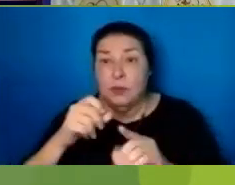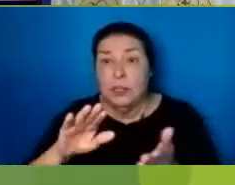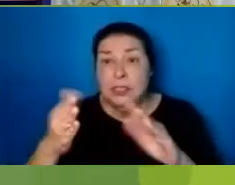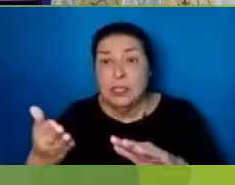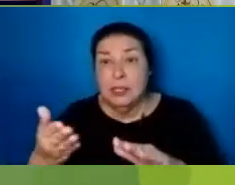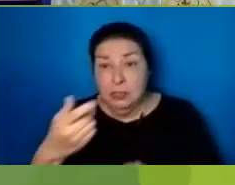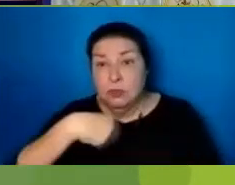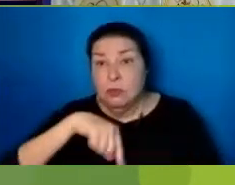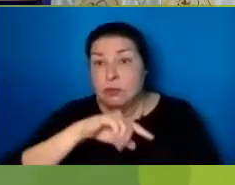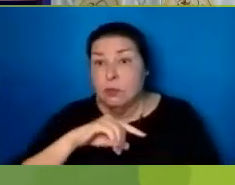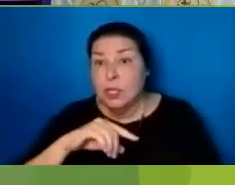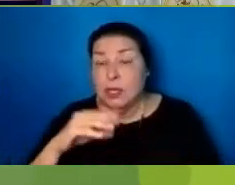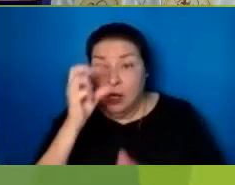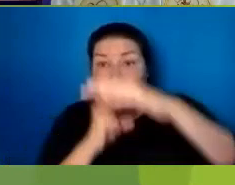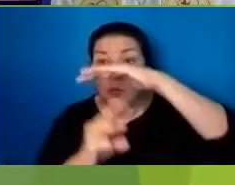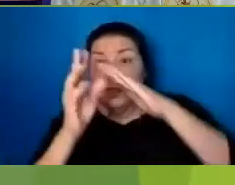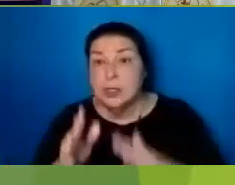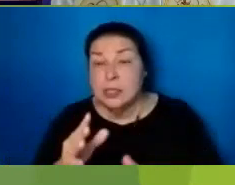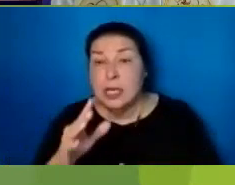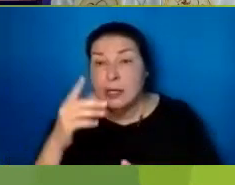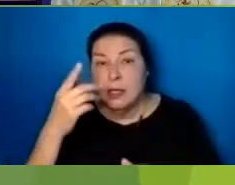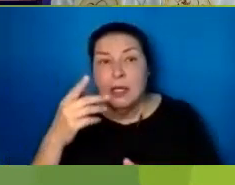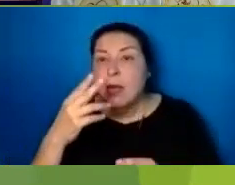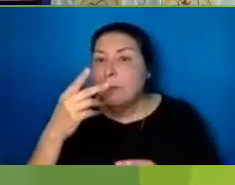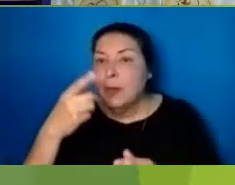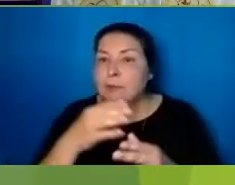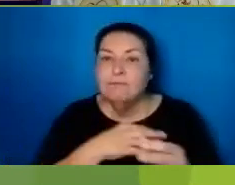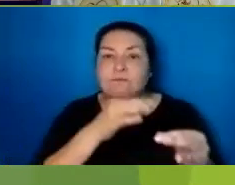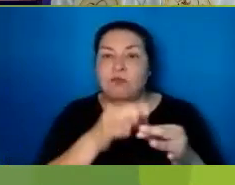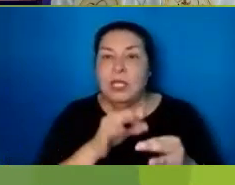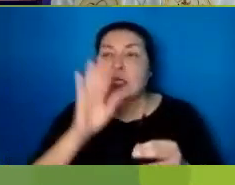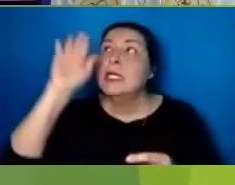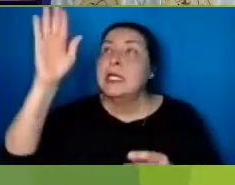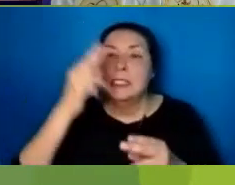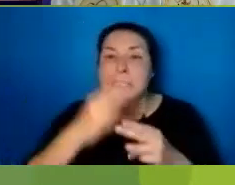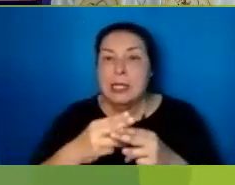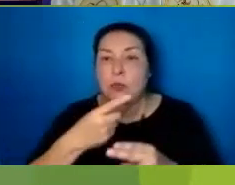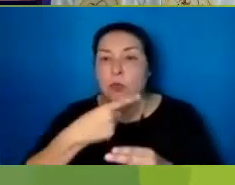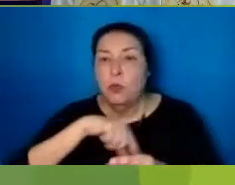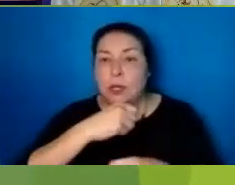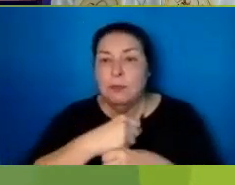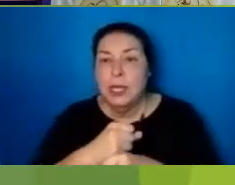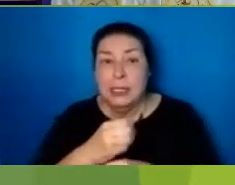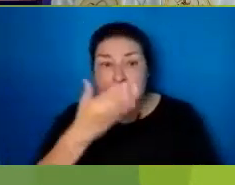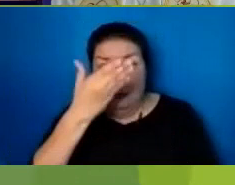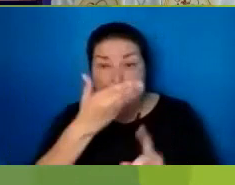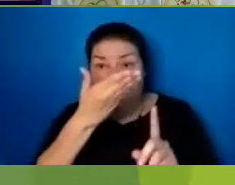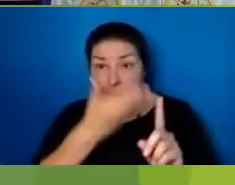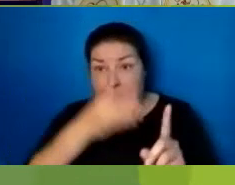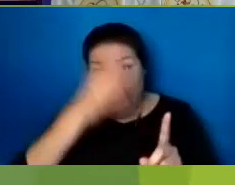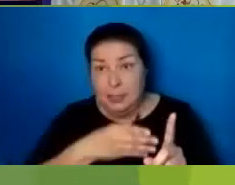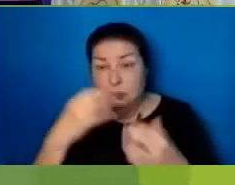And his name By faith in his name We made this man strong Whom you see and know